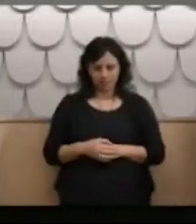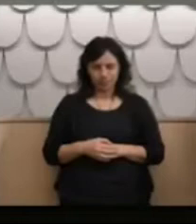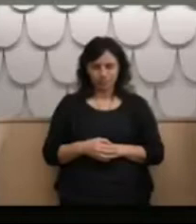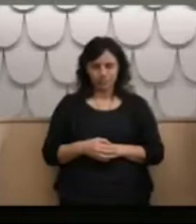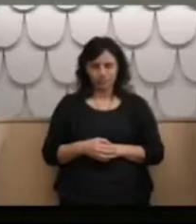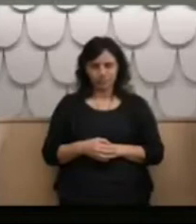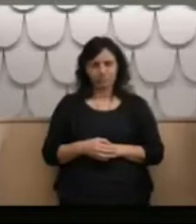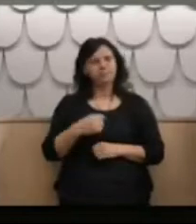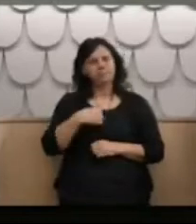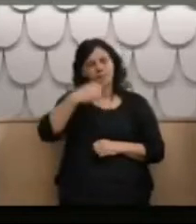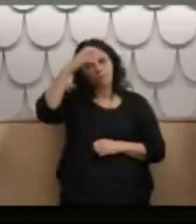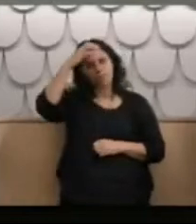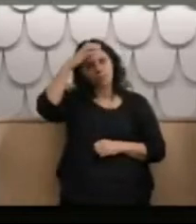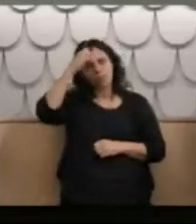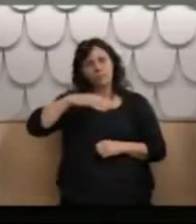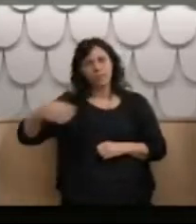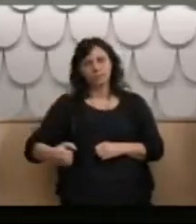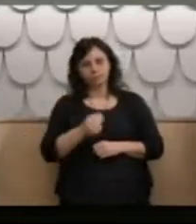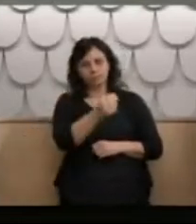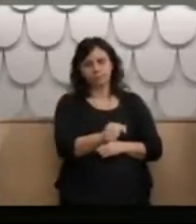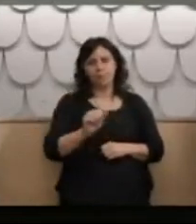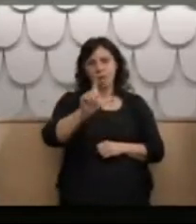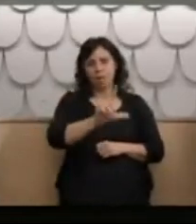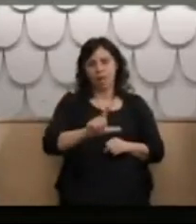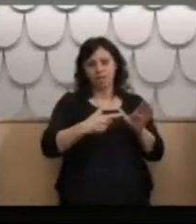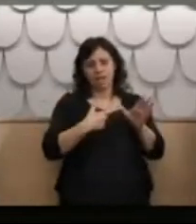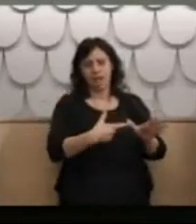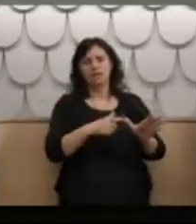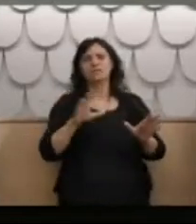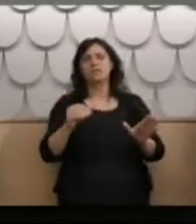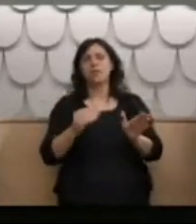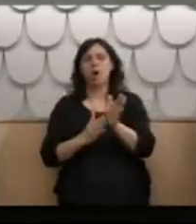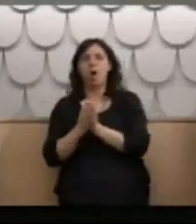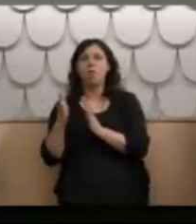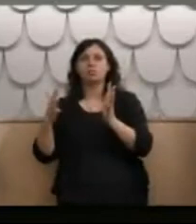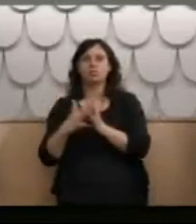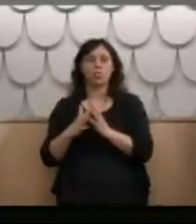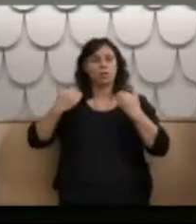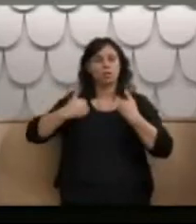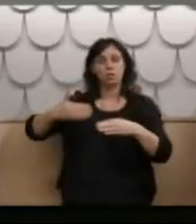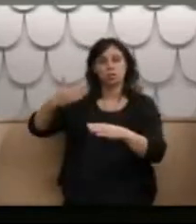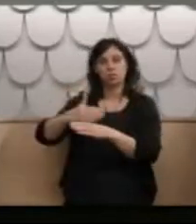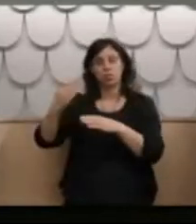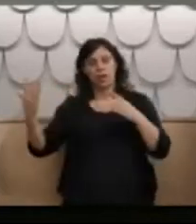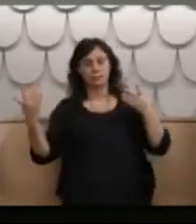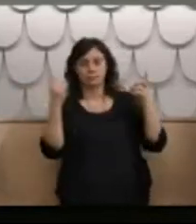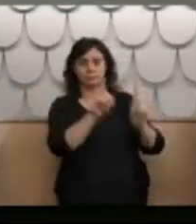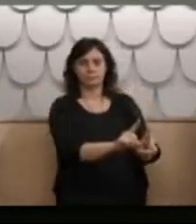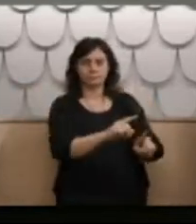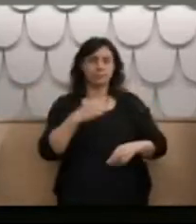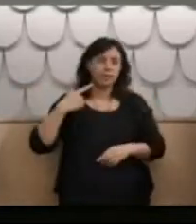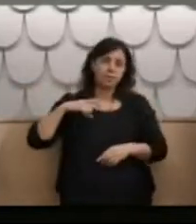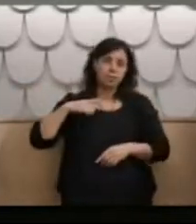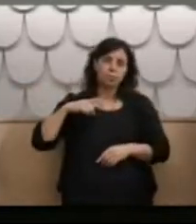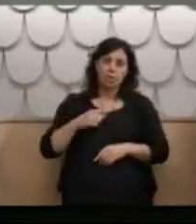I remember being taken to Lake Ellis by a social worker from Holdsworth. I think it was because they did